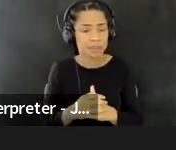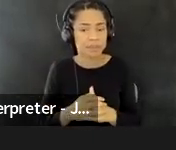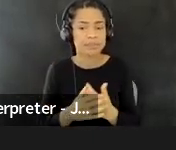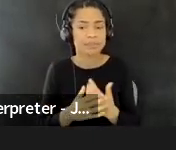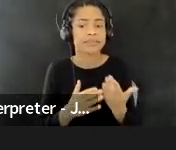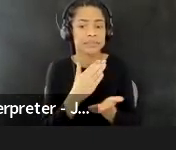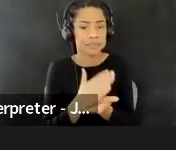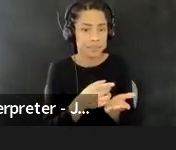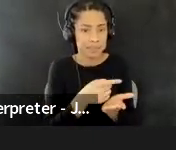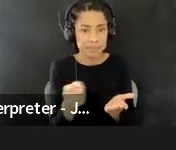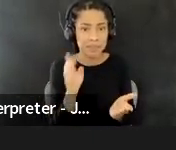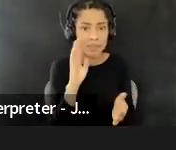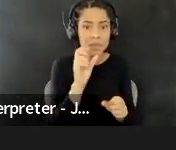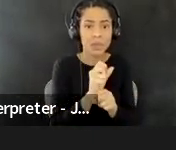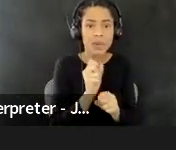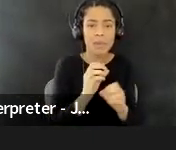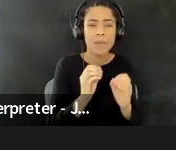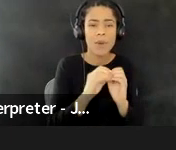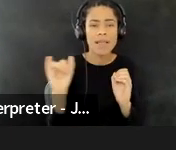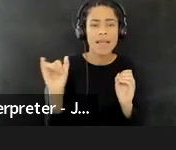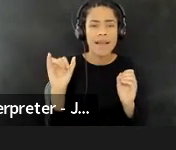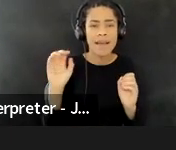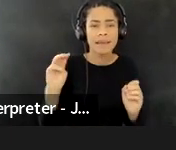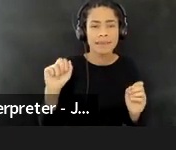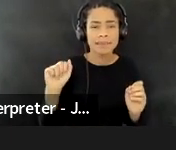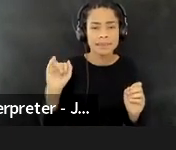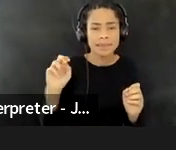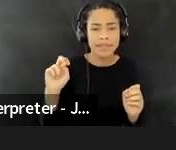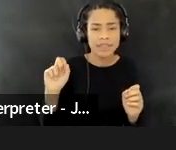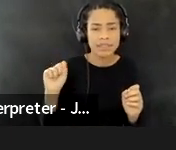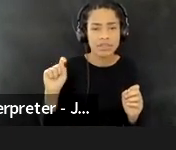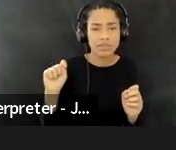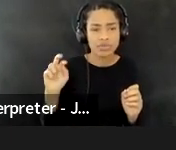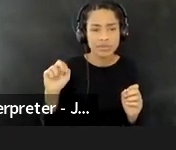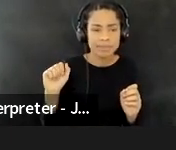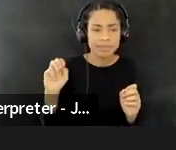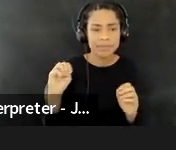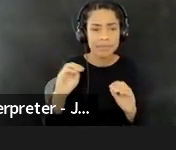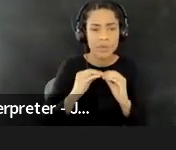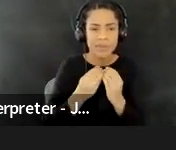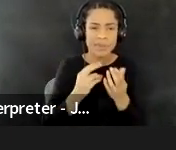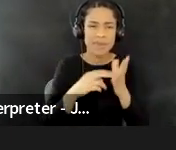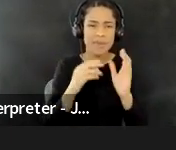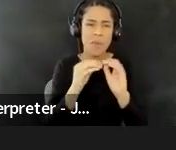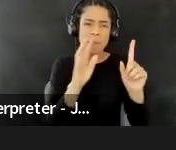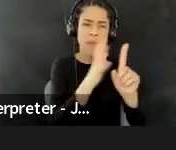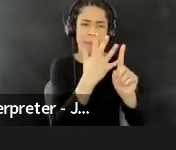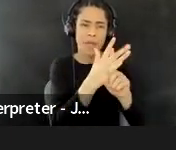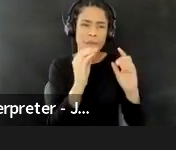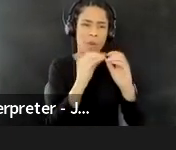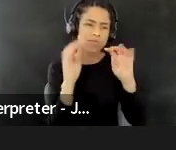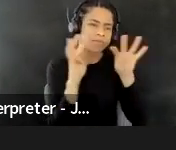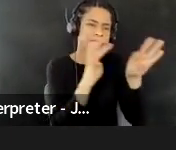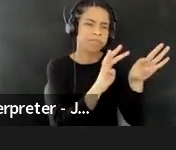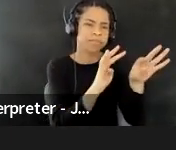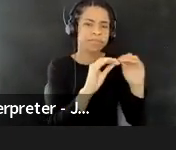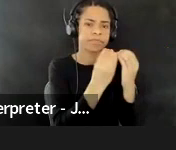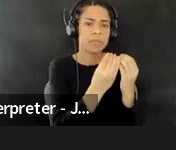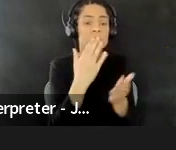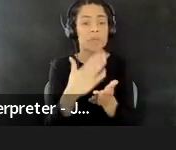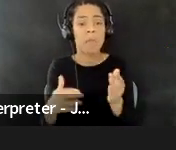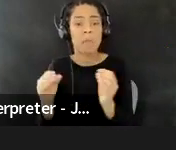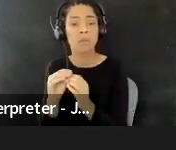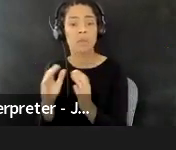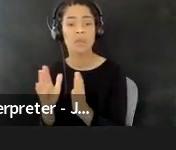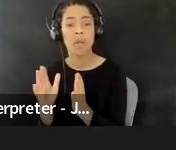with, uh, what I would say are more like mainstream organizations and some that aren't. So, uh, that was a commitment early on and we,